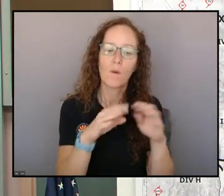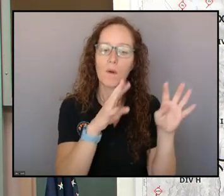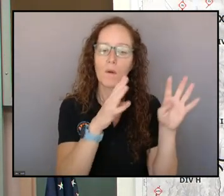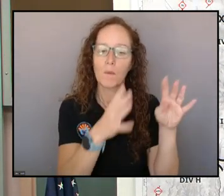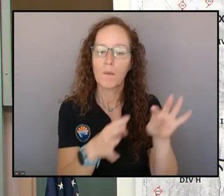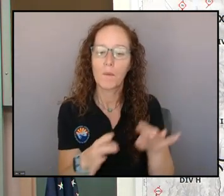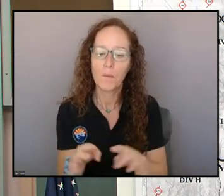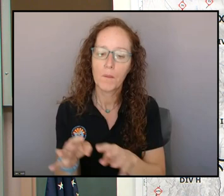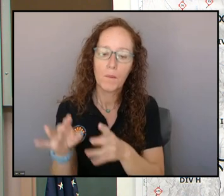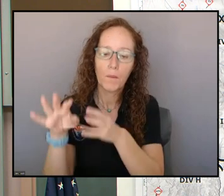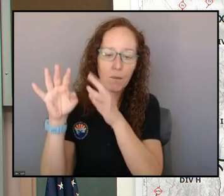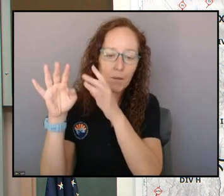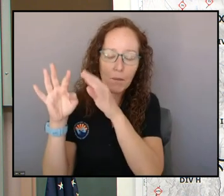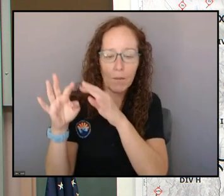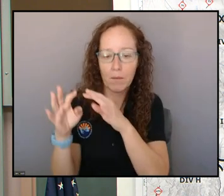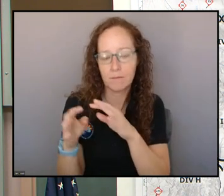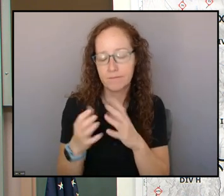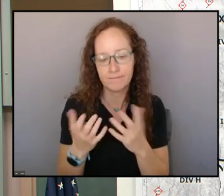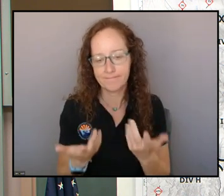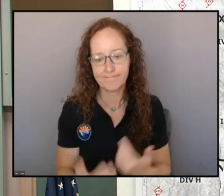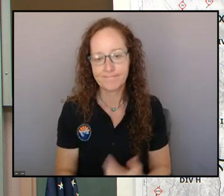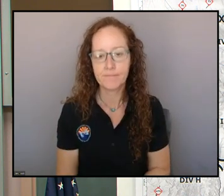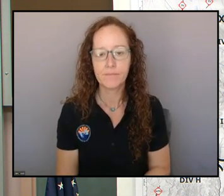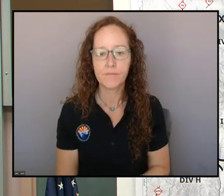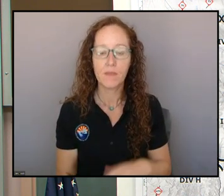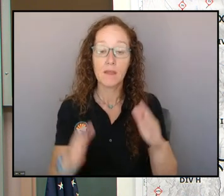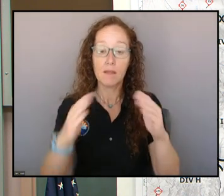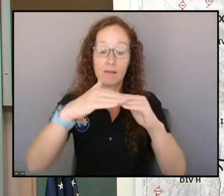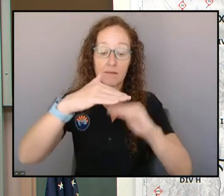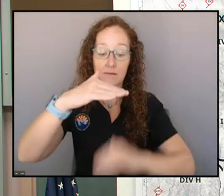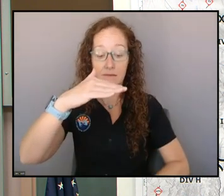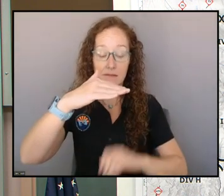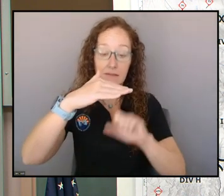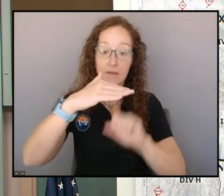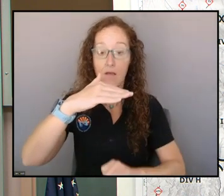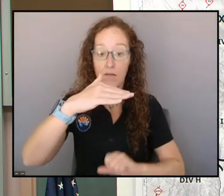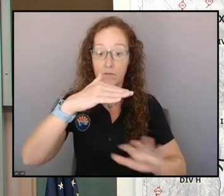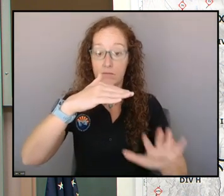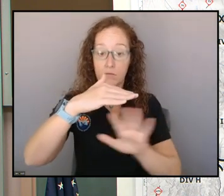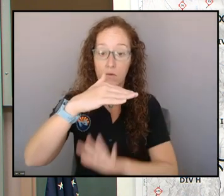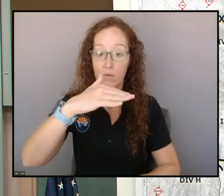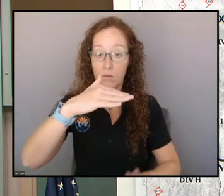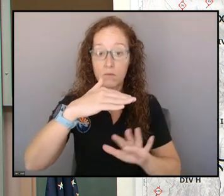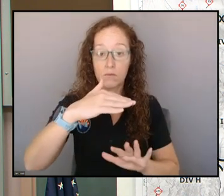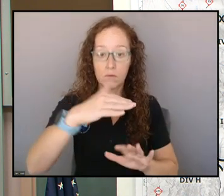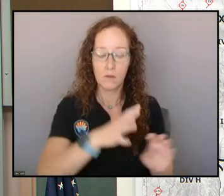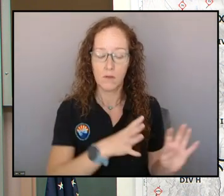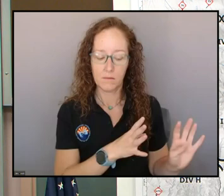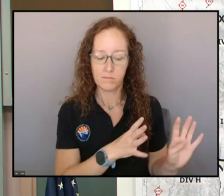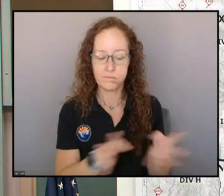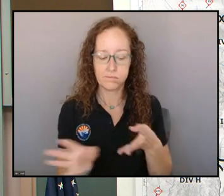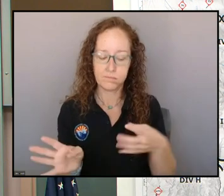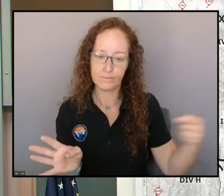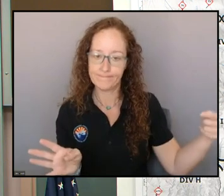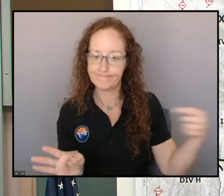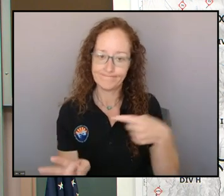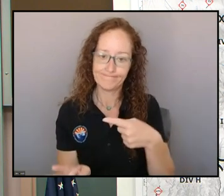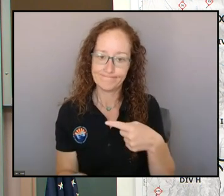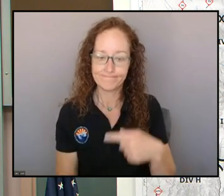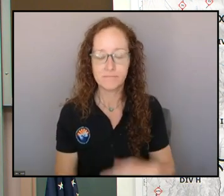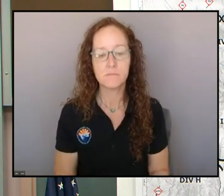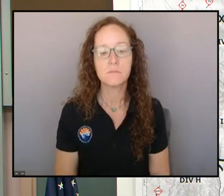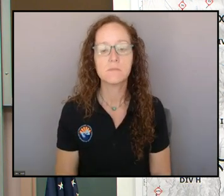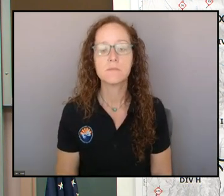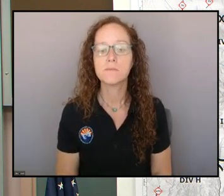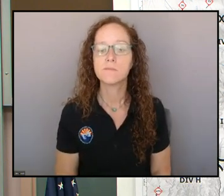persuasion pretty early on. But down here, across the southern portion of the fire, they went due east. Not so much